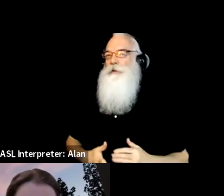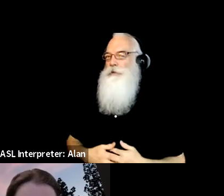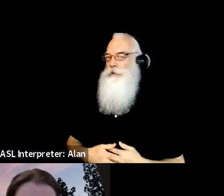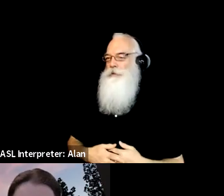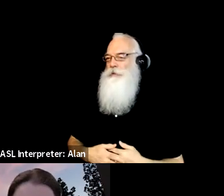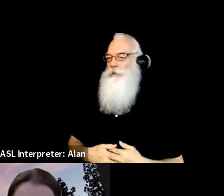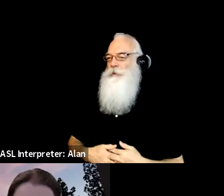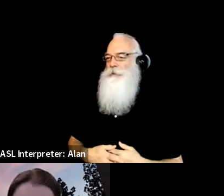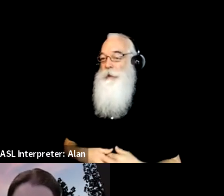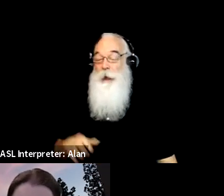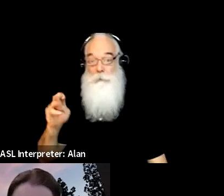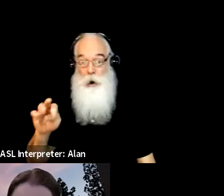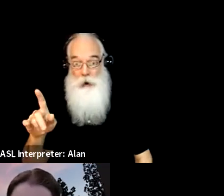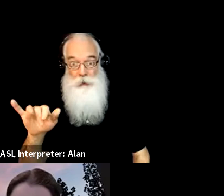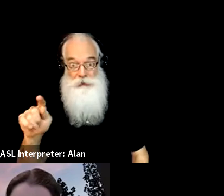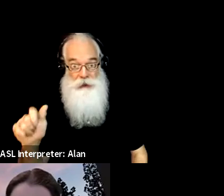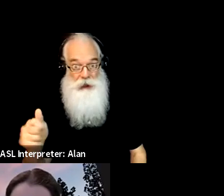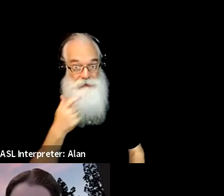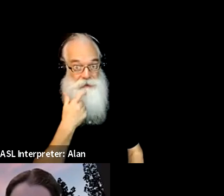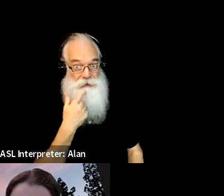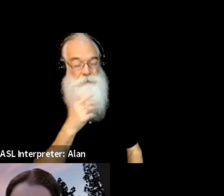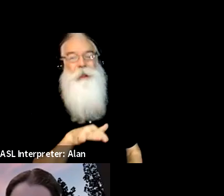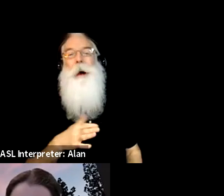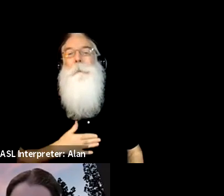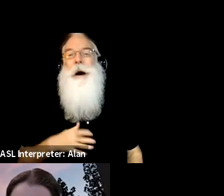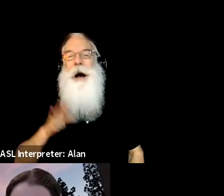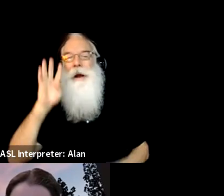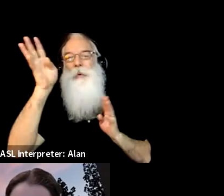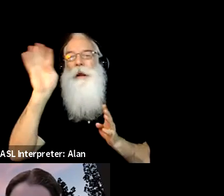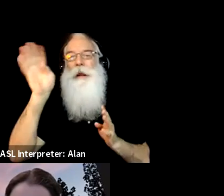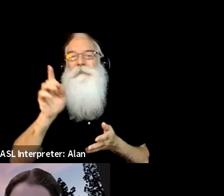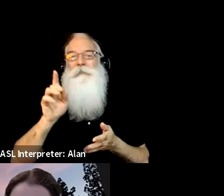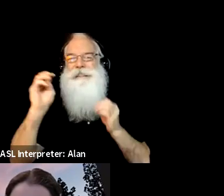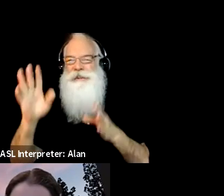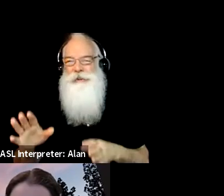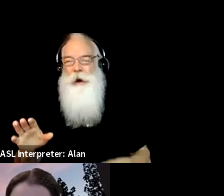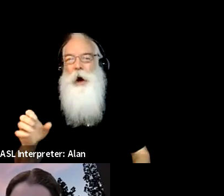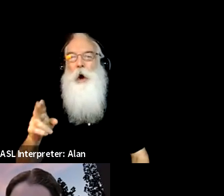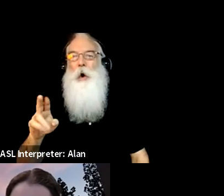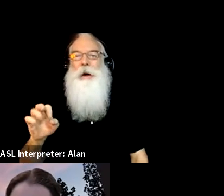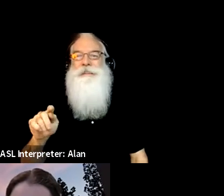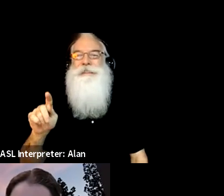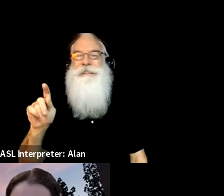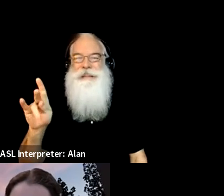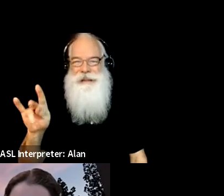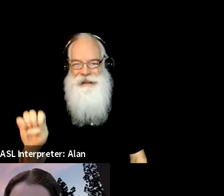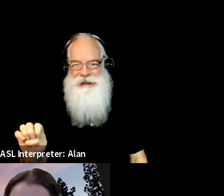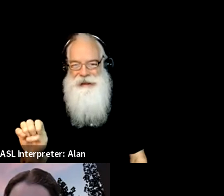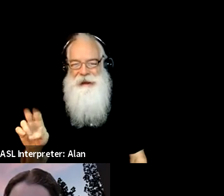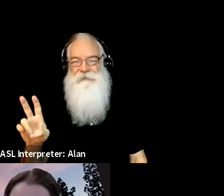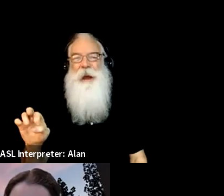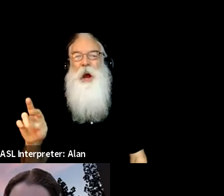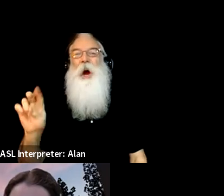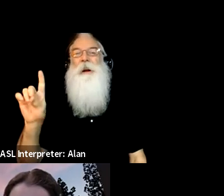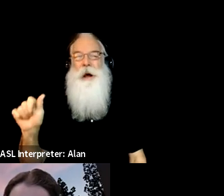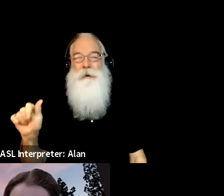I'm going, my creative writing professor was Tomas Rivera and I'm going to pass along what he taught me,